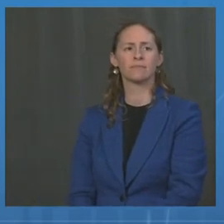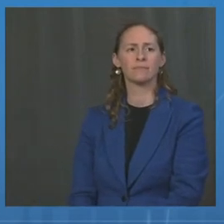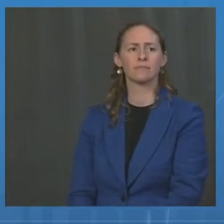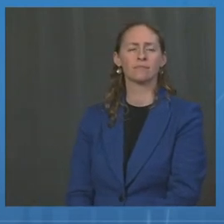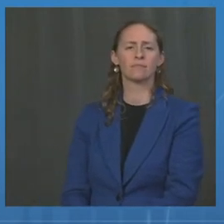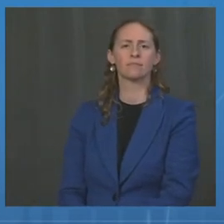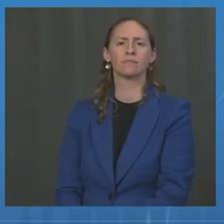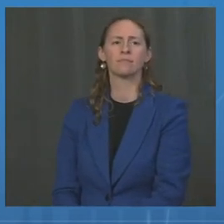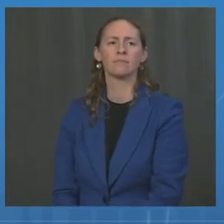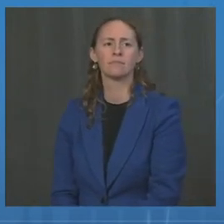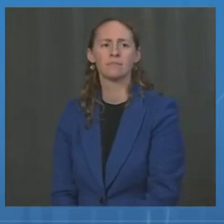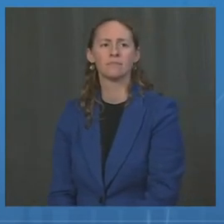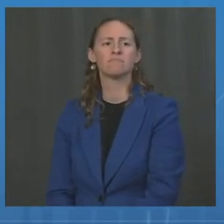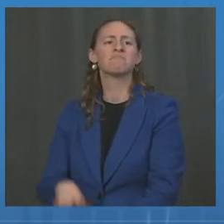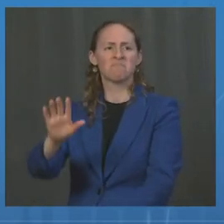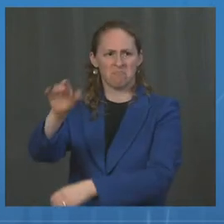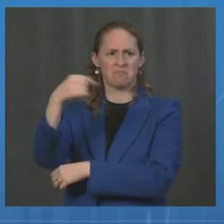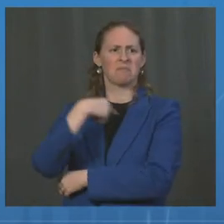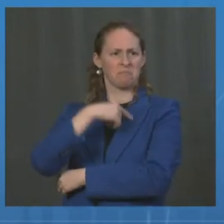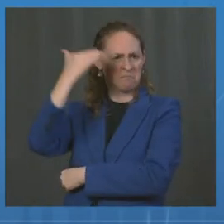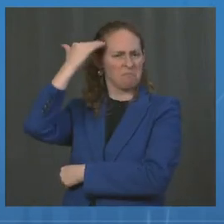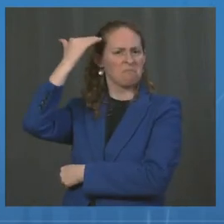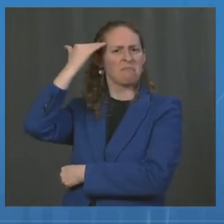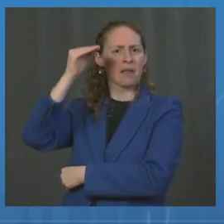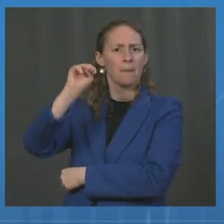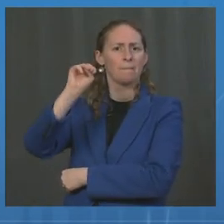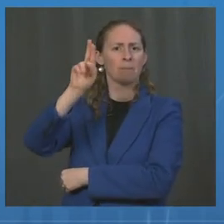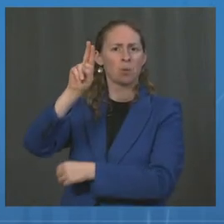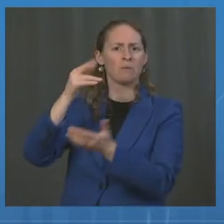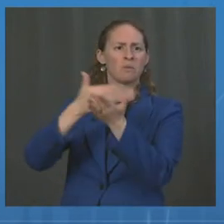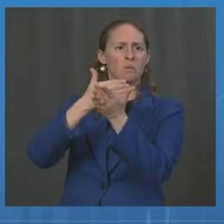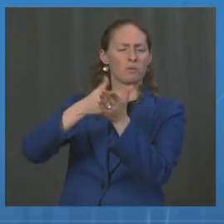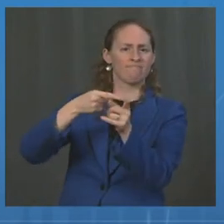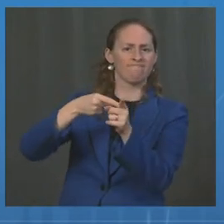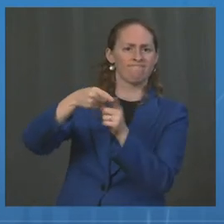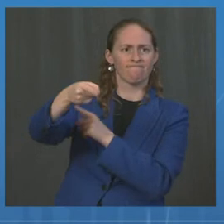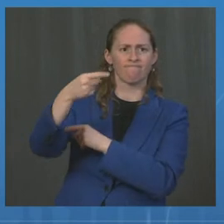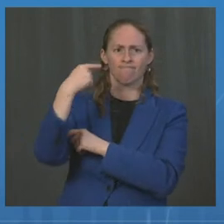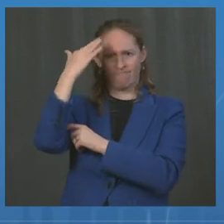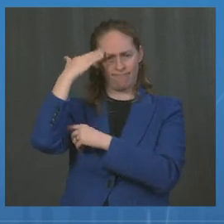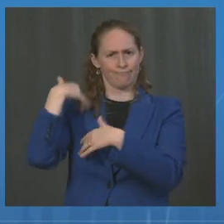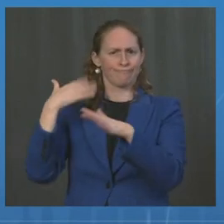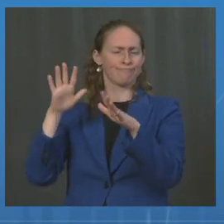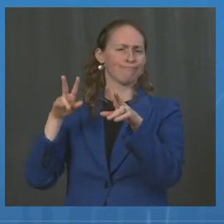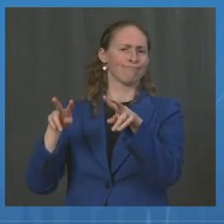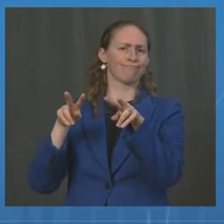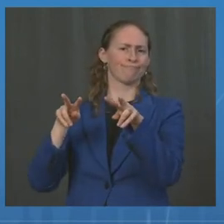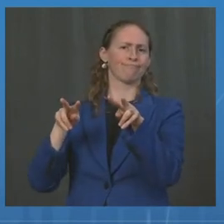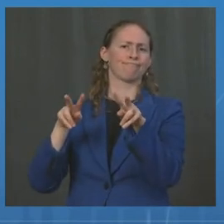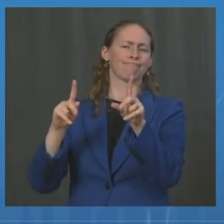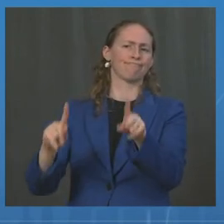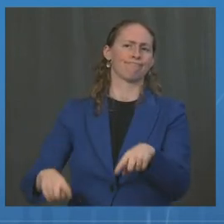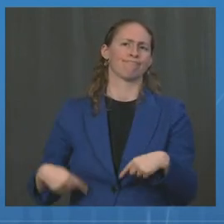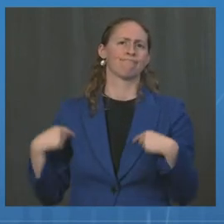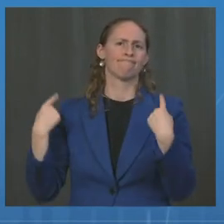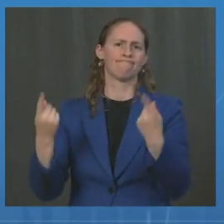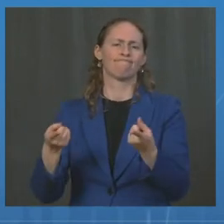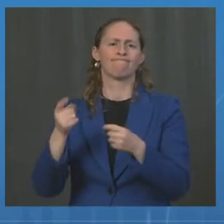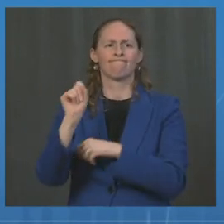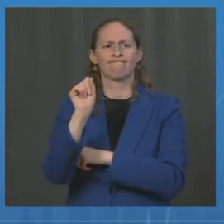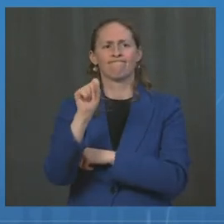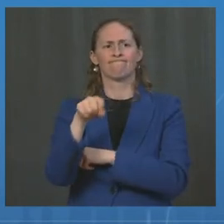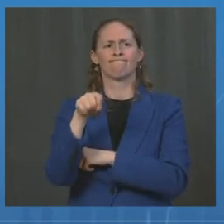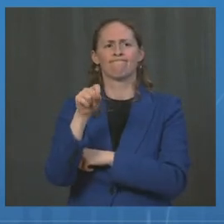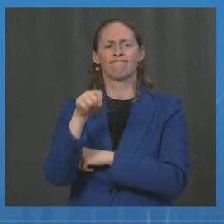certainly are aware of the MU variant. We're keeping a very close eye on it. It is really seen here, but it is not at all even